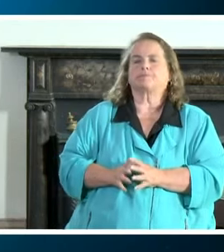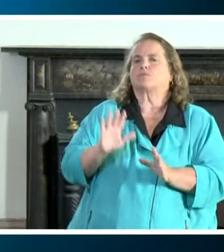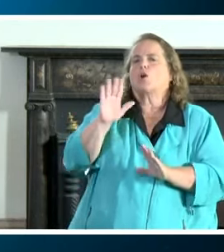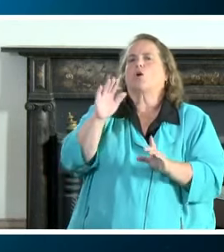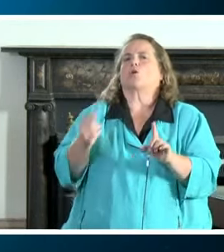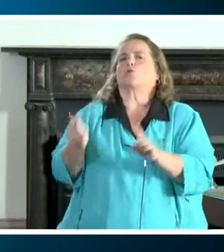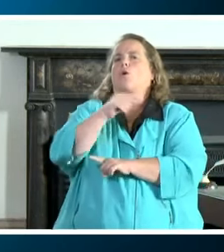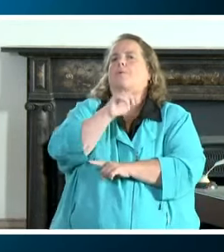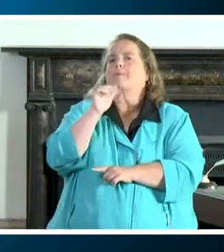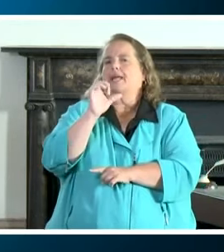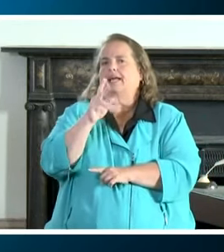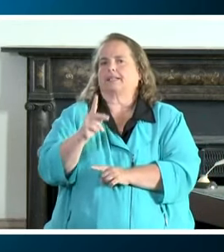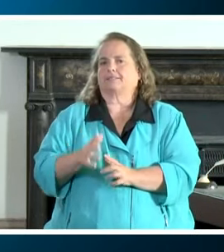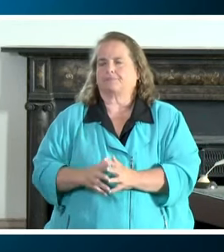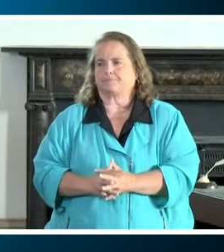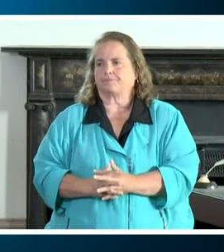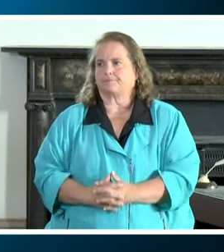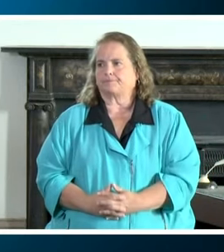i'm sorry